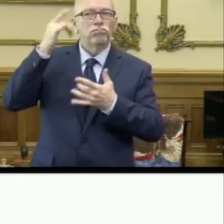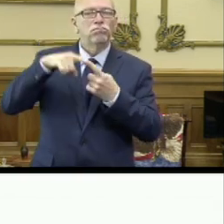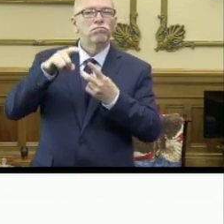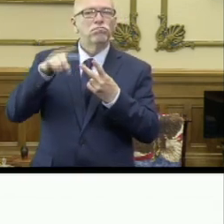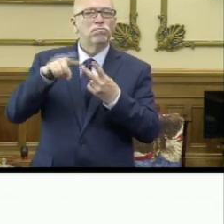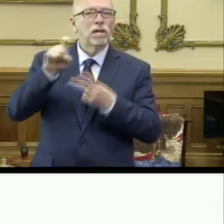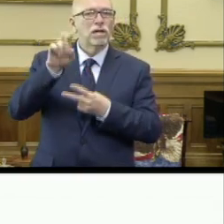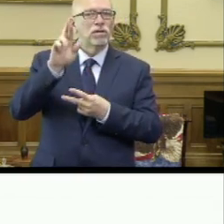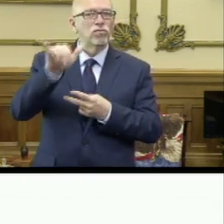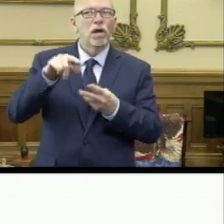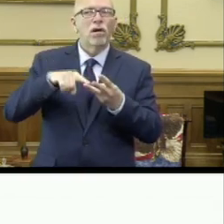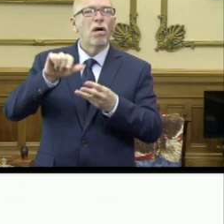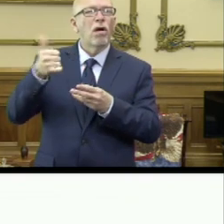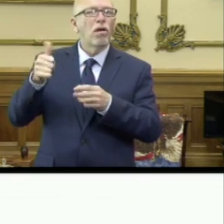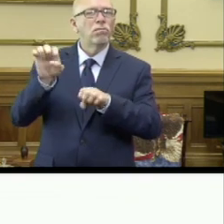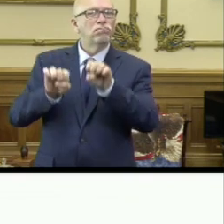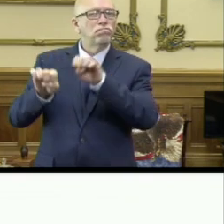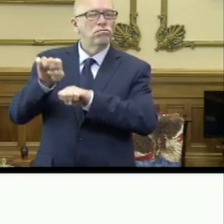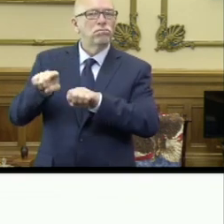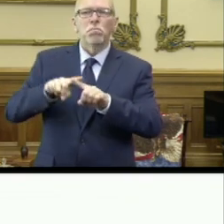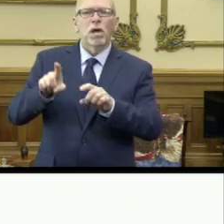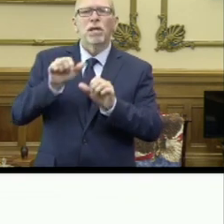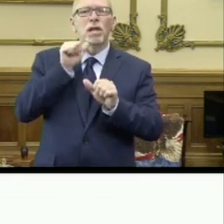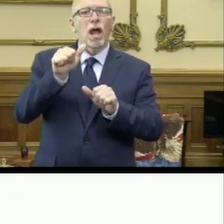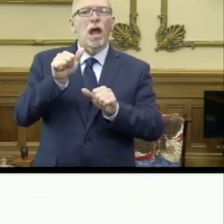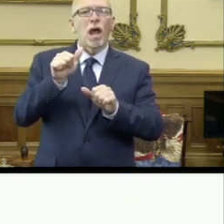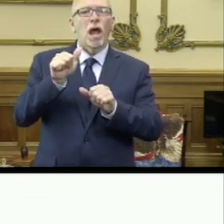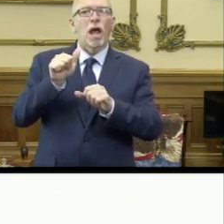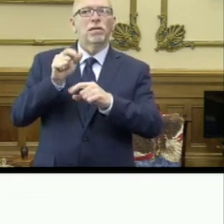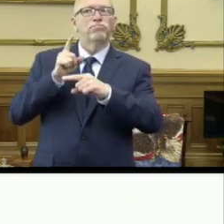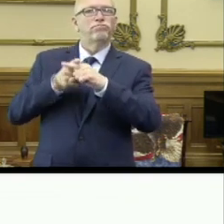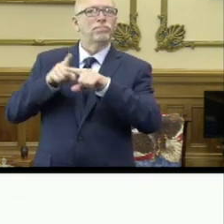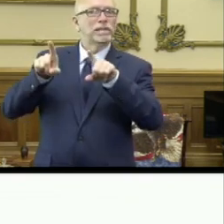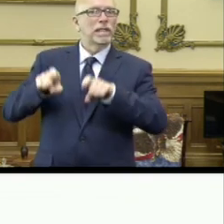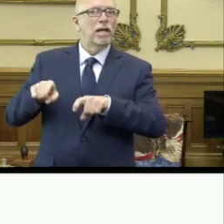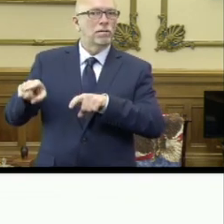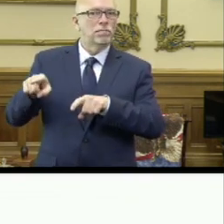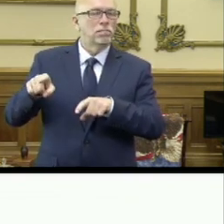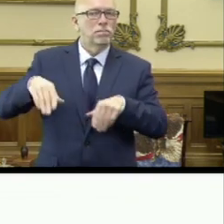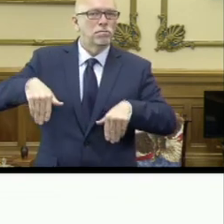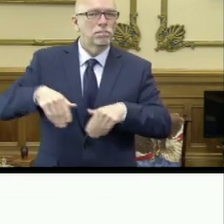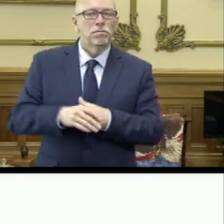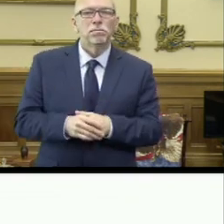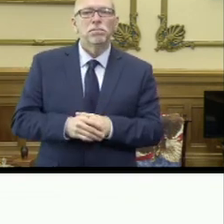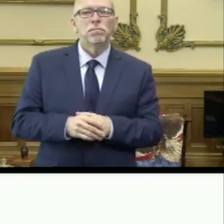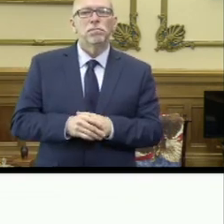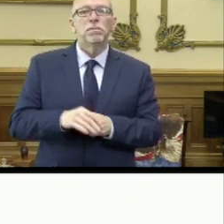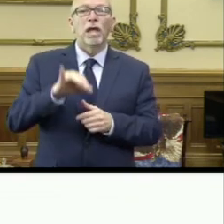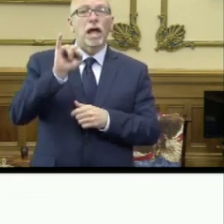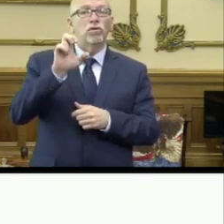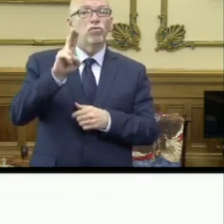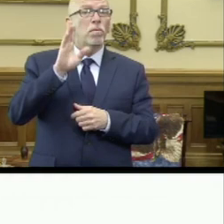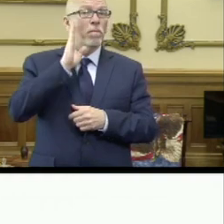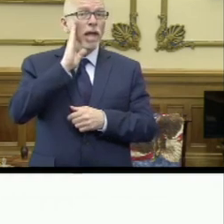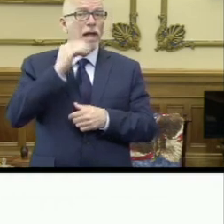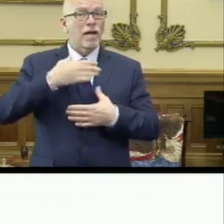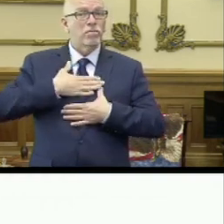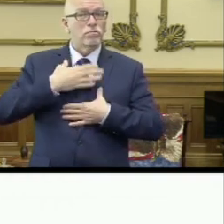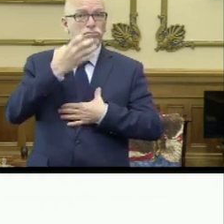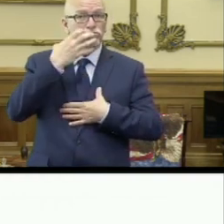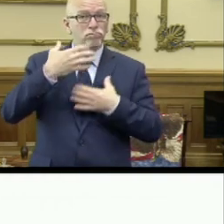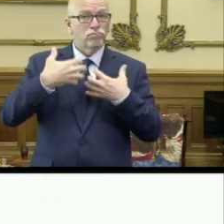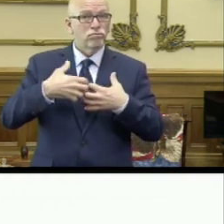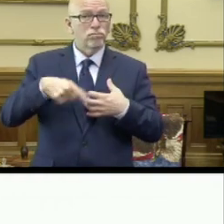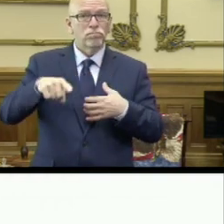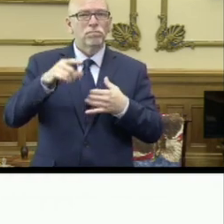and other diagnostics, but did not have a positive COVID test on record. Our ICU bed and ventilator capacity